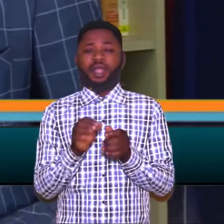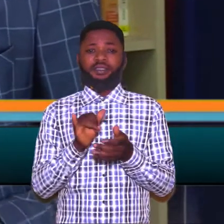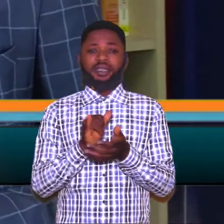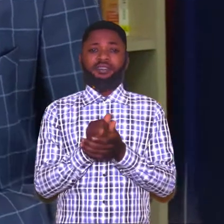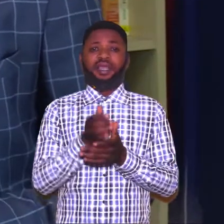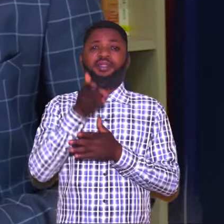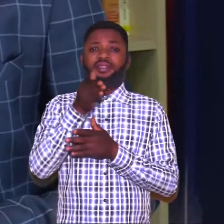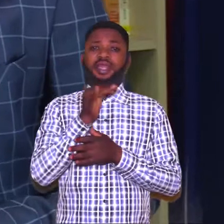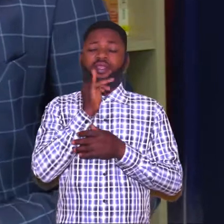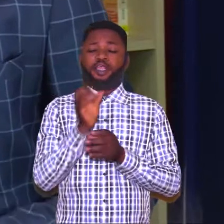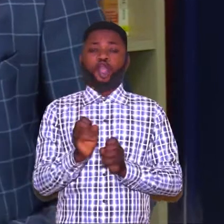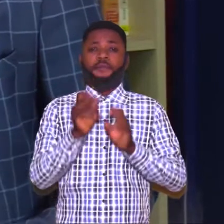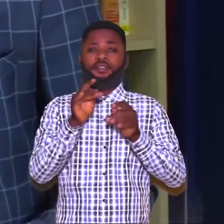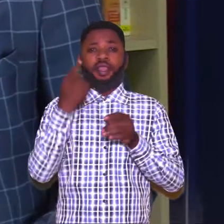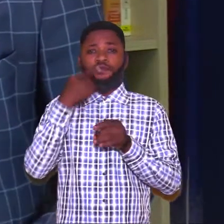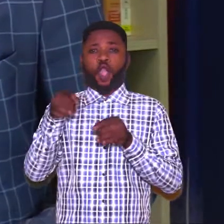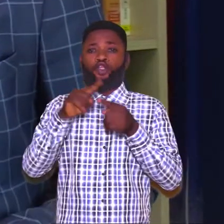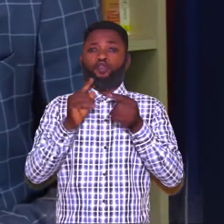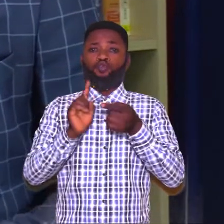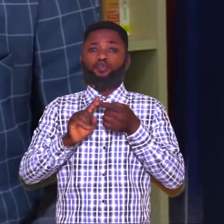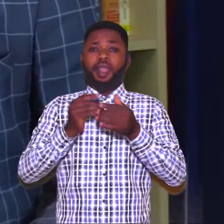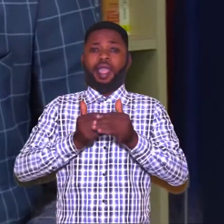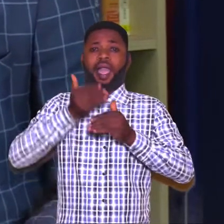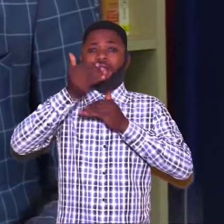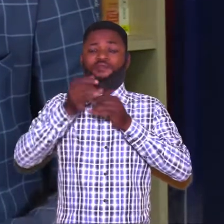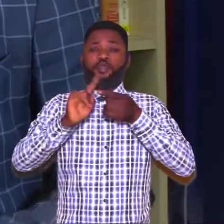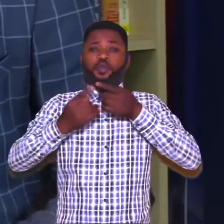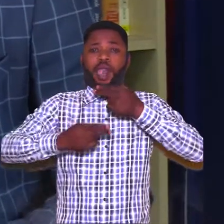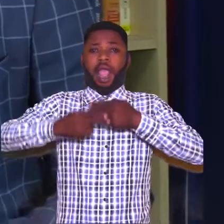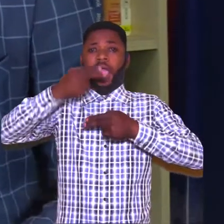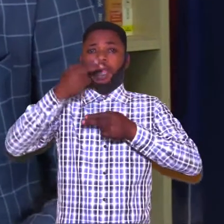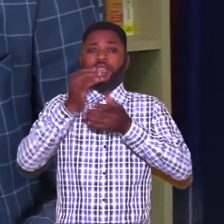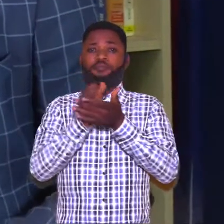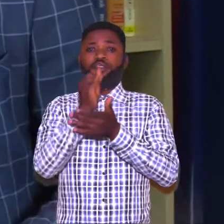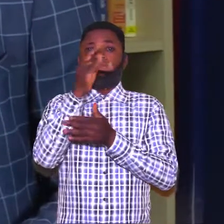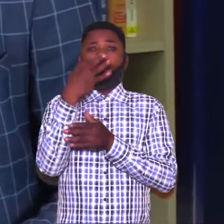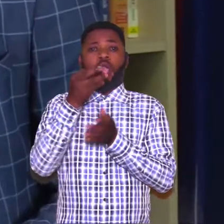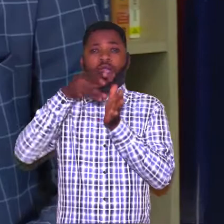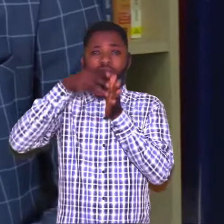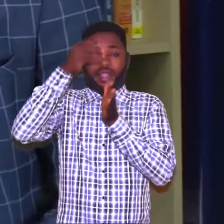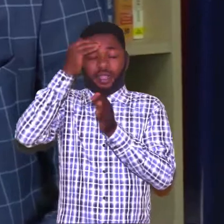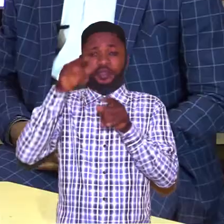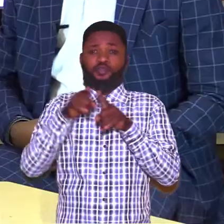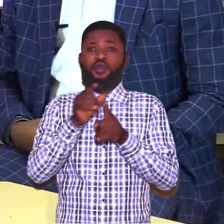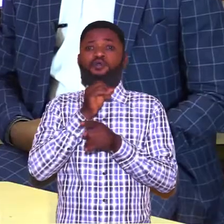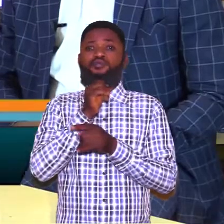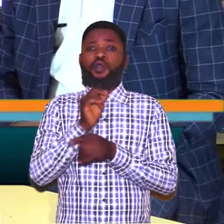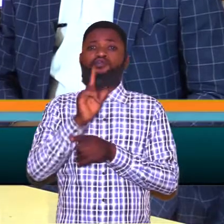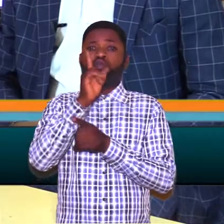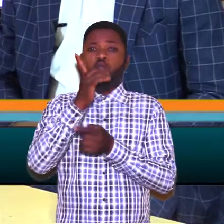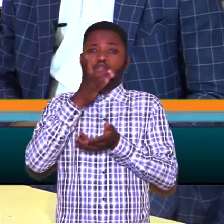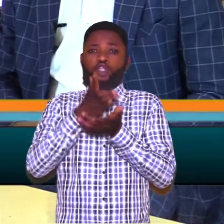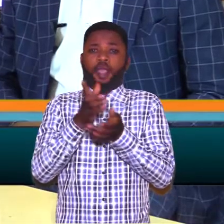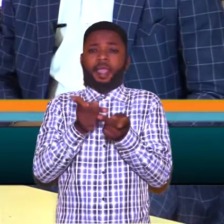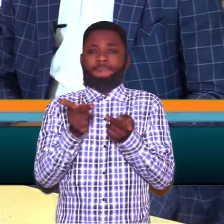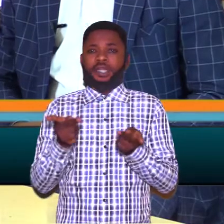there is opportunity for you to advance into higher institutions of learning. So it's not a one